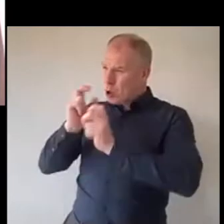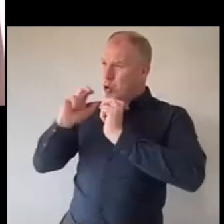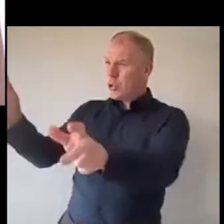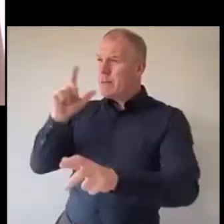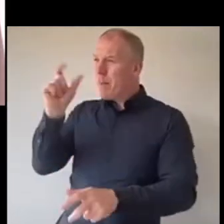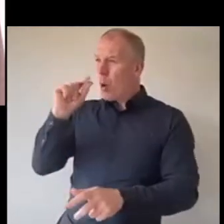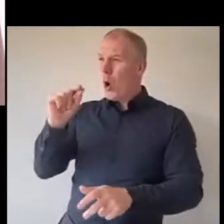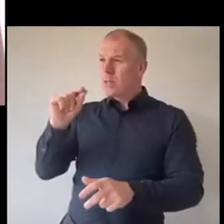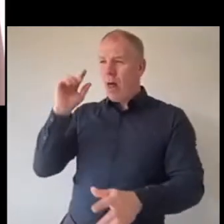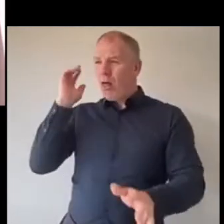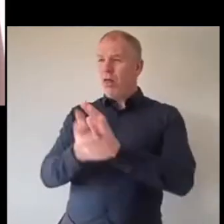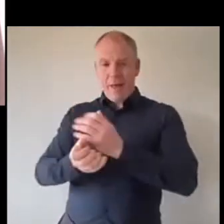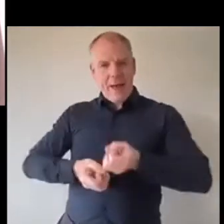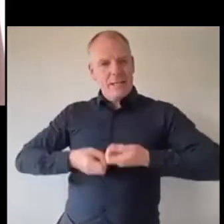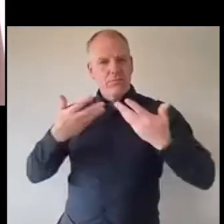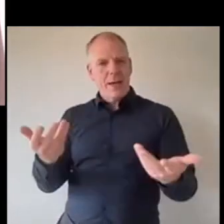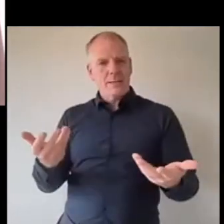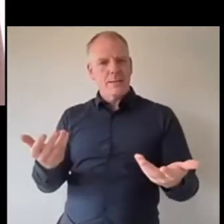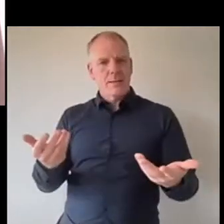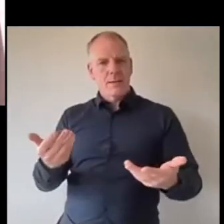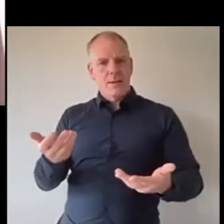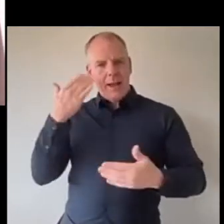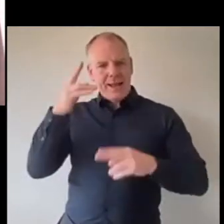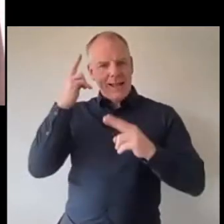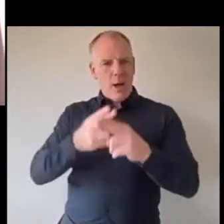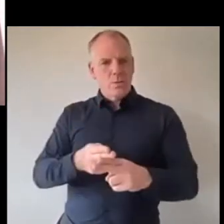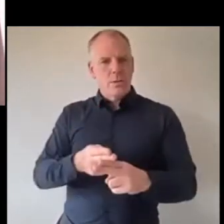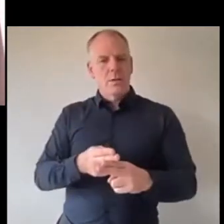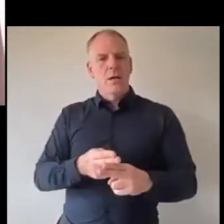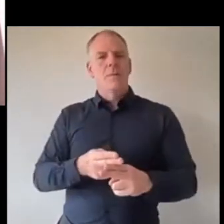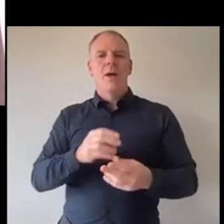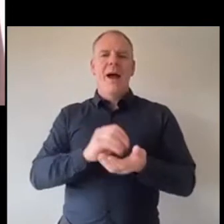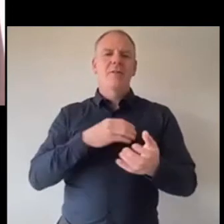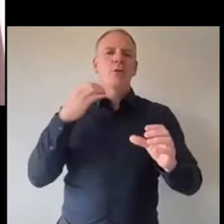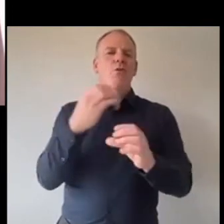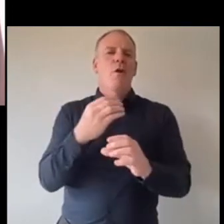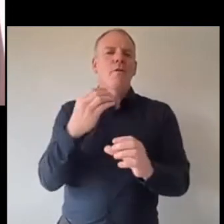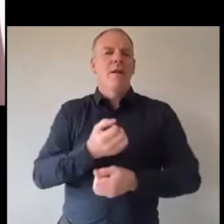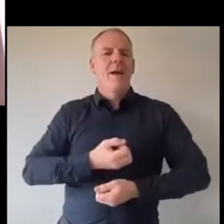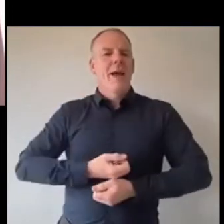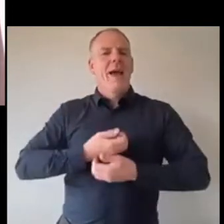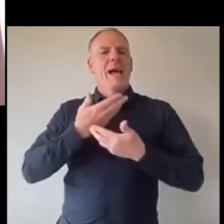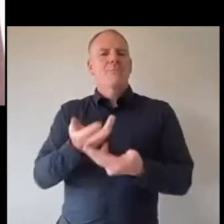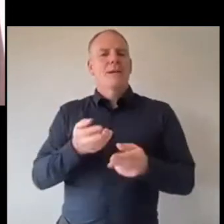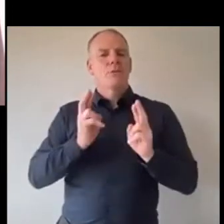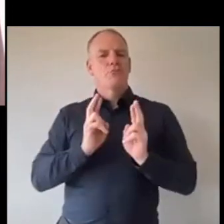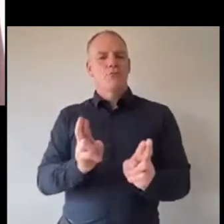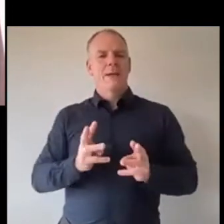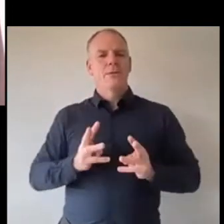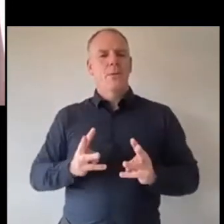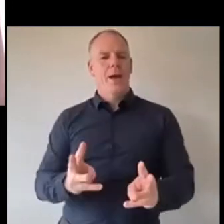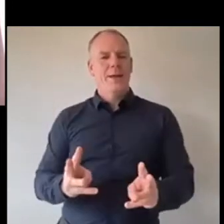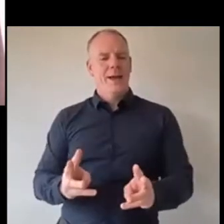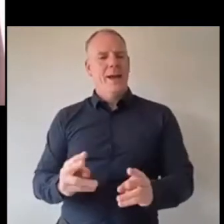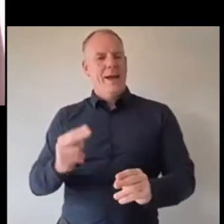have it express it you know but be really careful that you express it the right way and understand